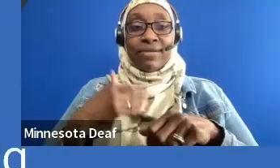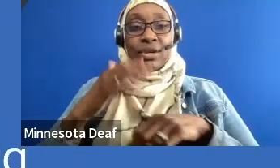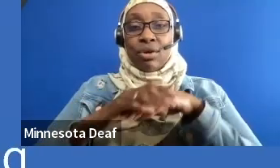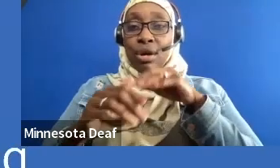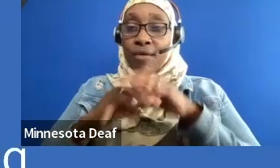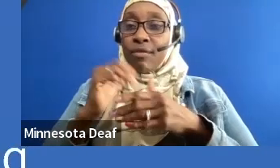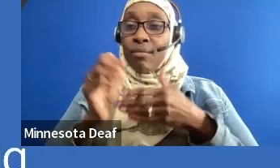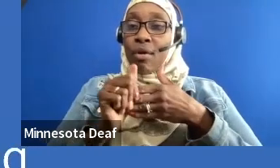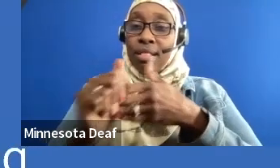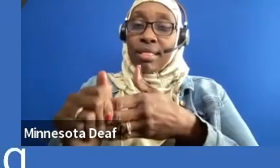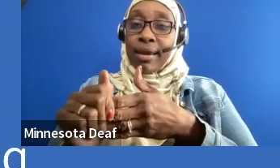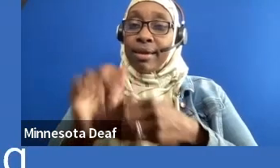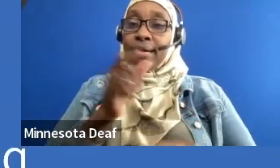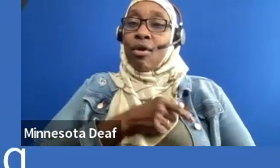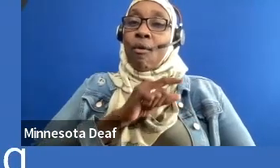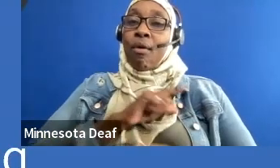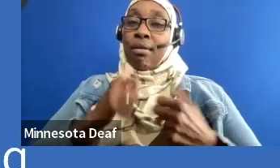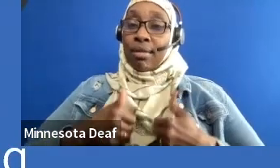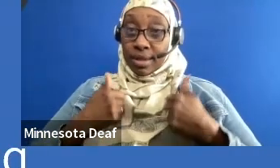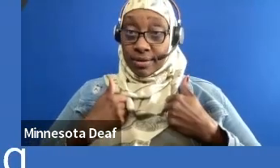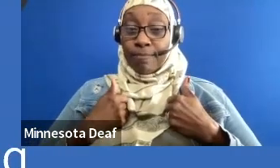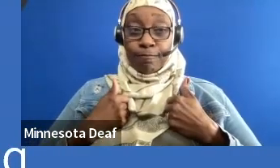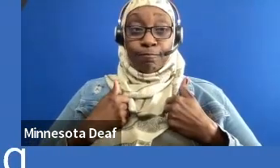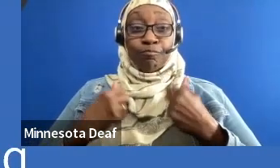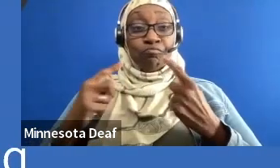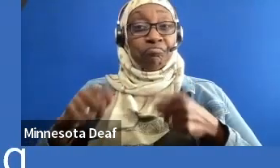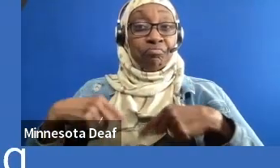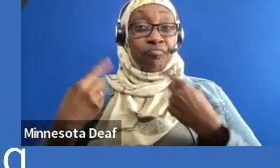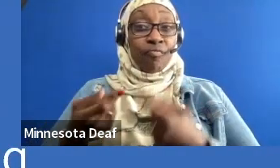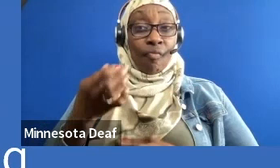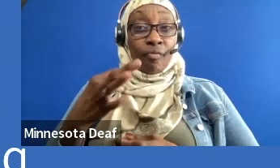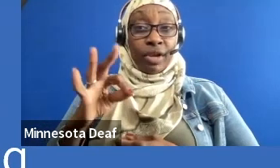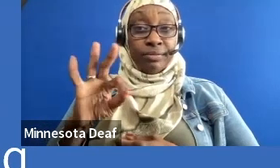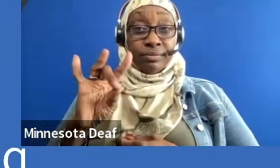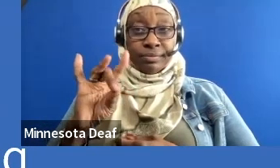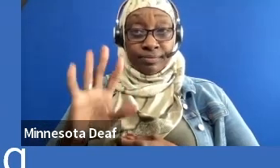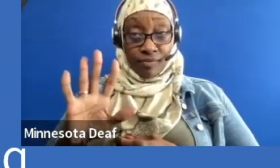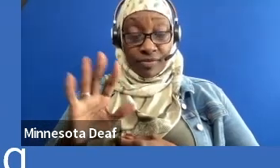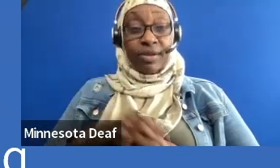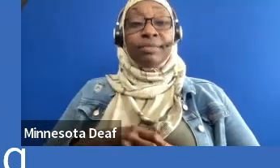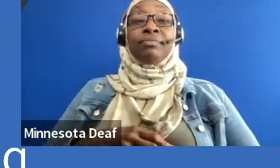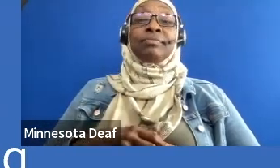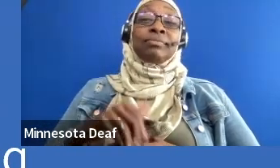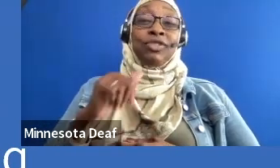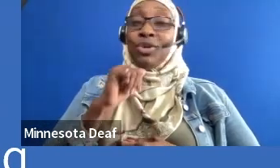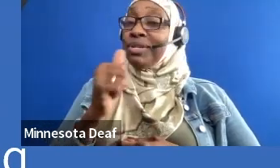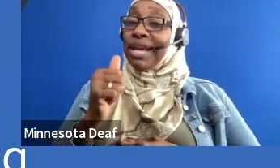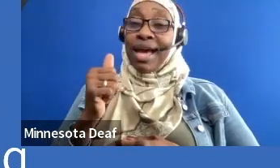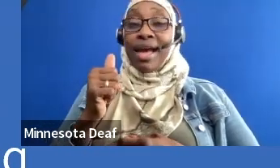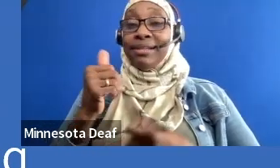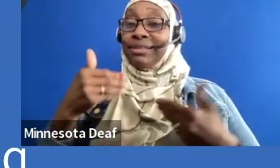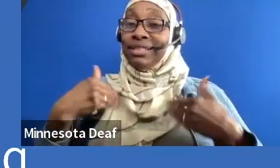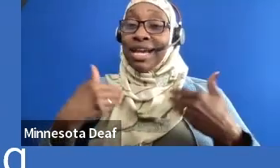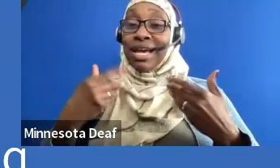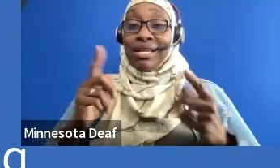Since 1985, so we're not very young, but we're also not, you know, the super old company. We have had award-winning